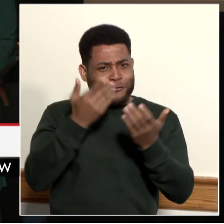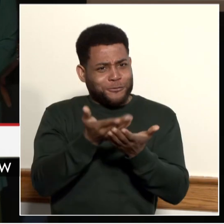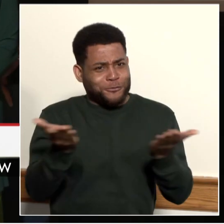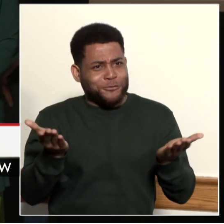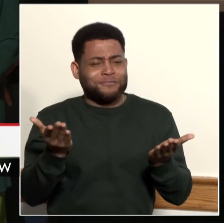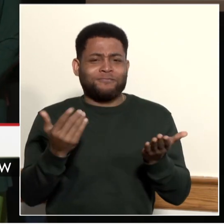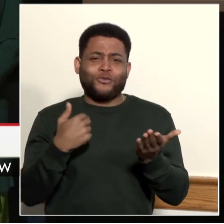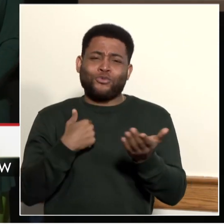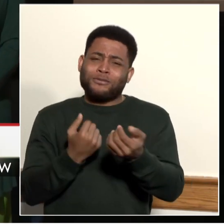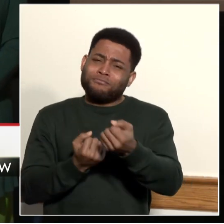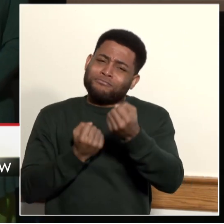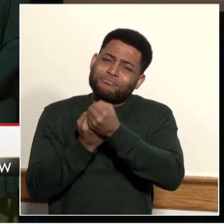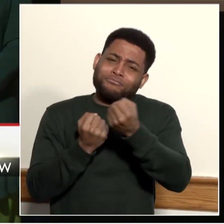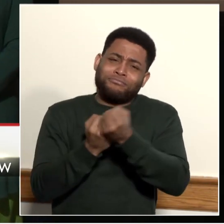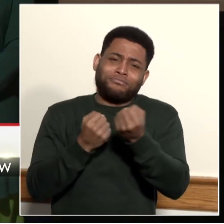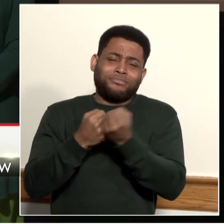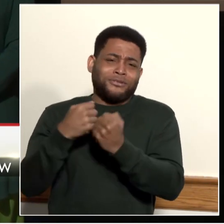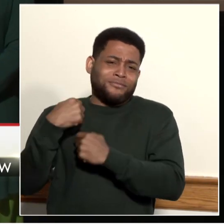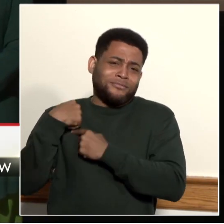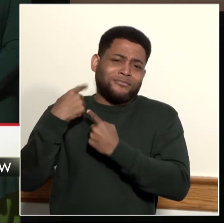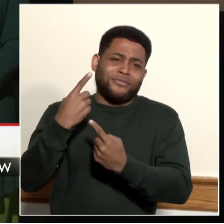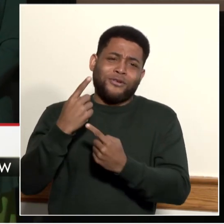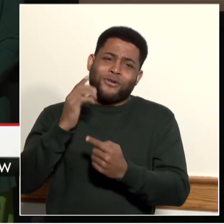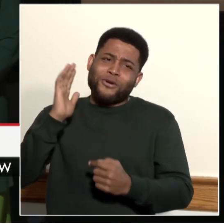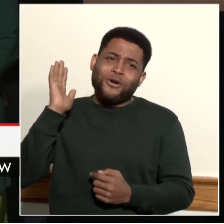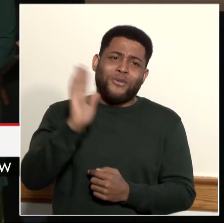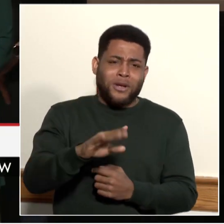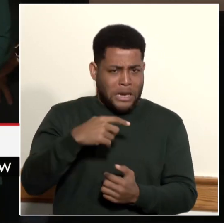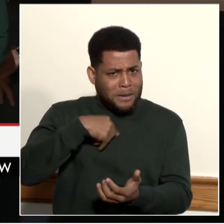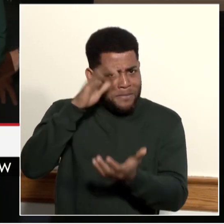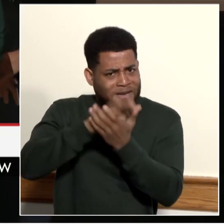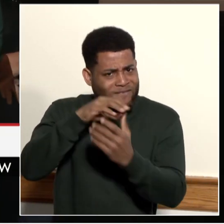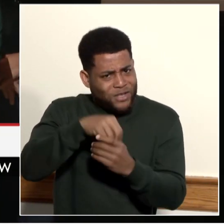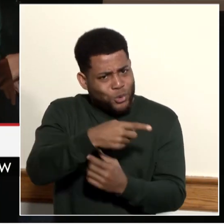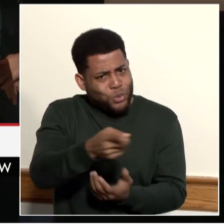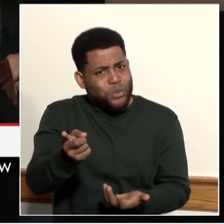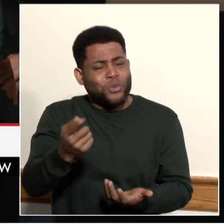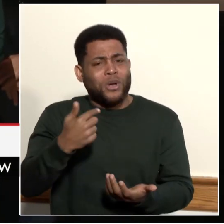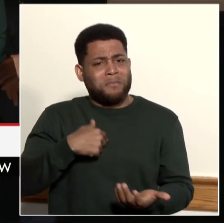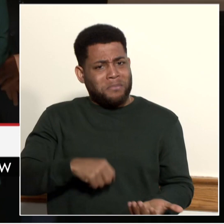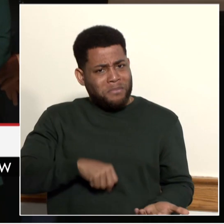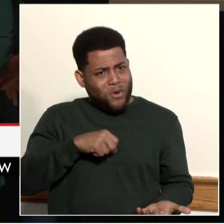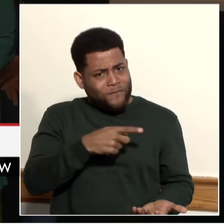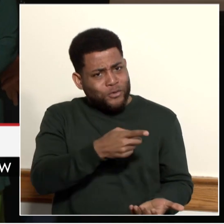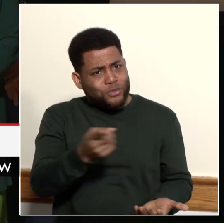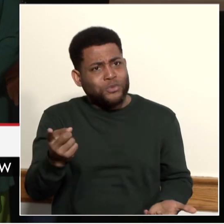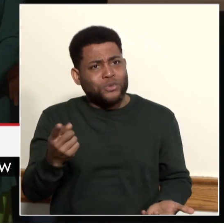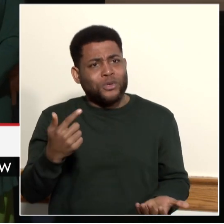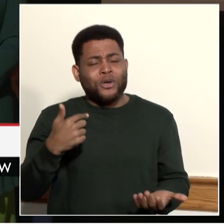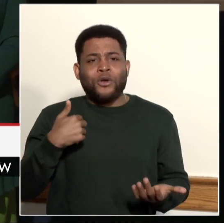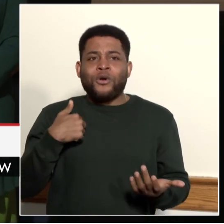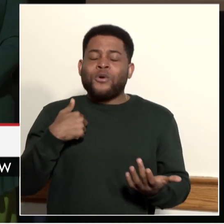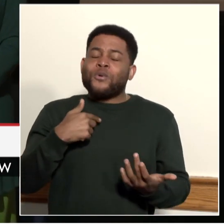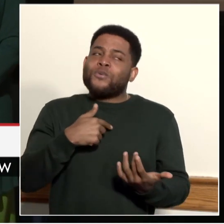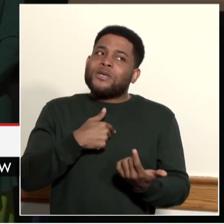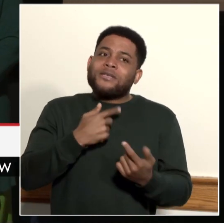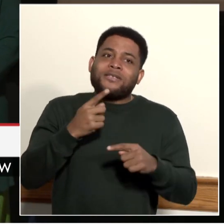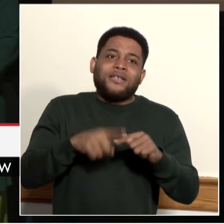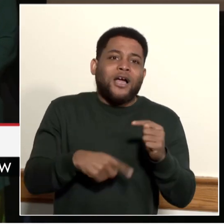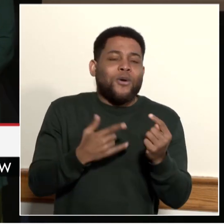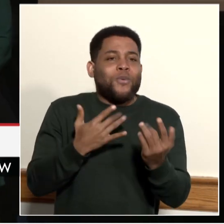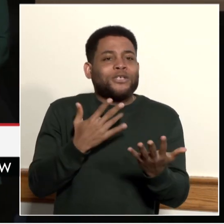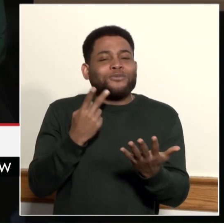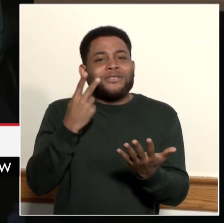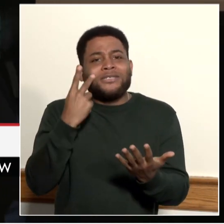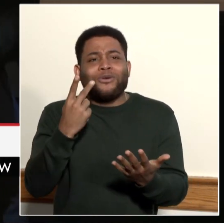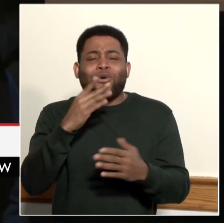We believe in you, we are proud of you, and we can't wait to see all of the amazing things you will accomplish